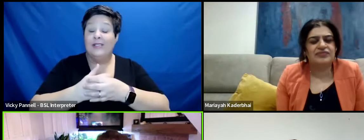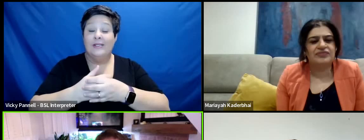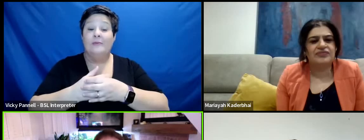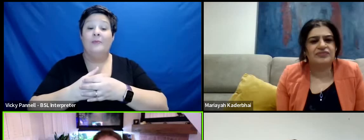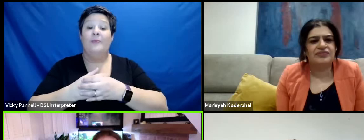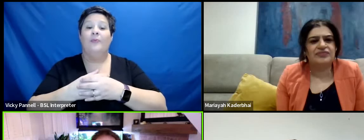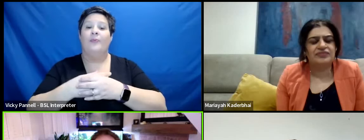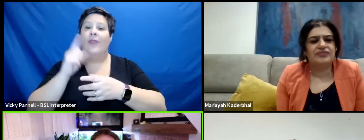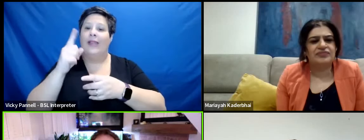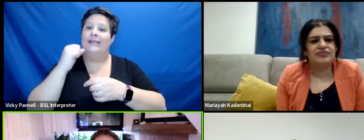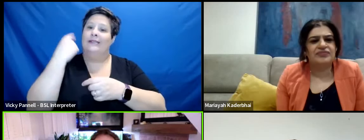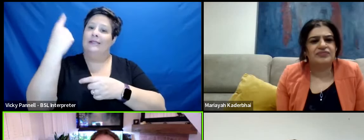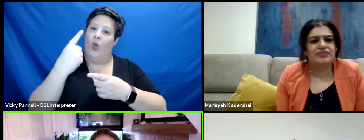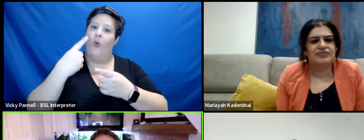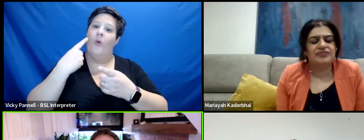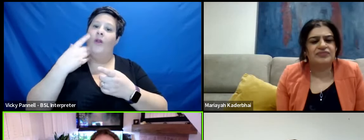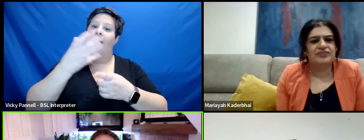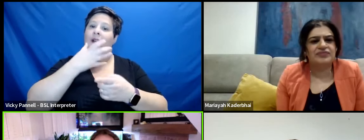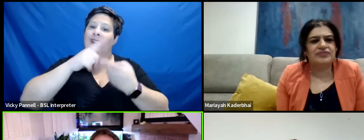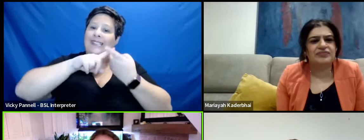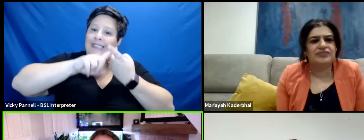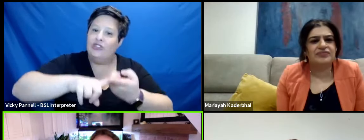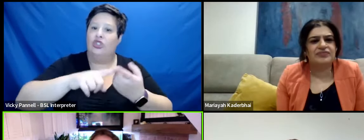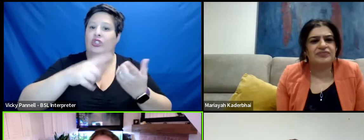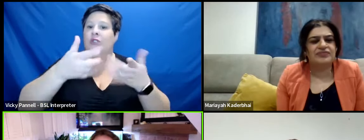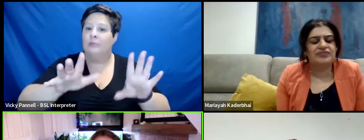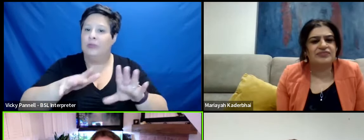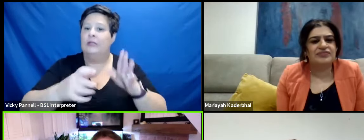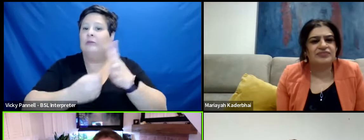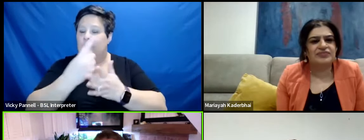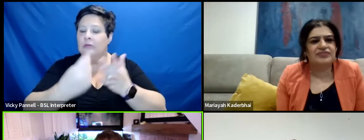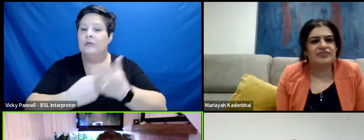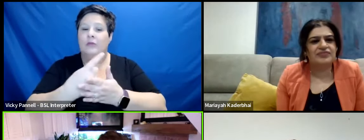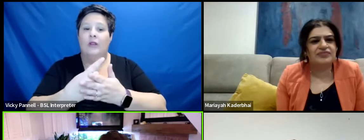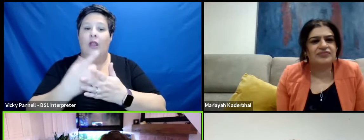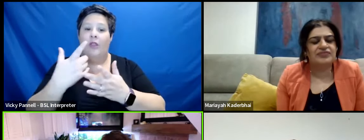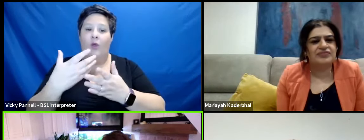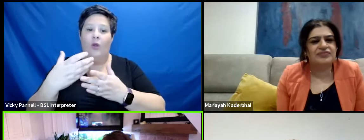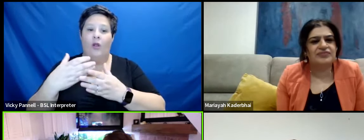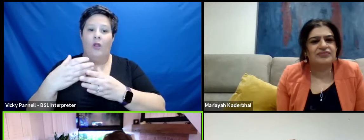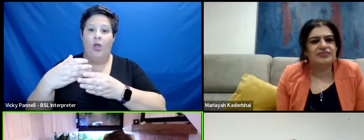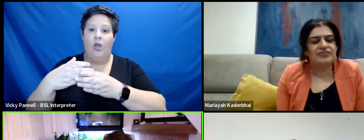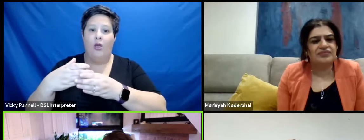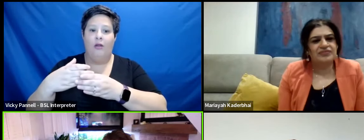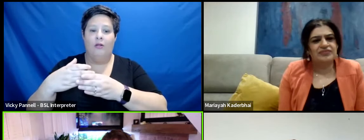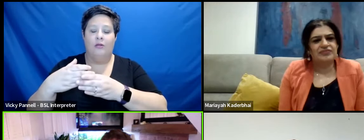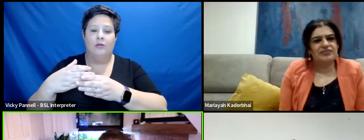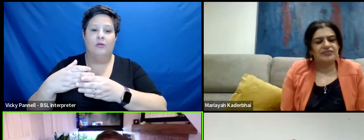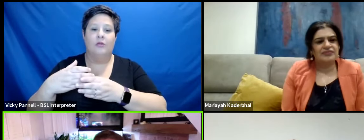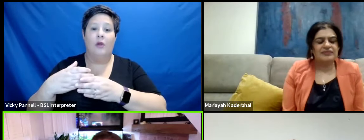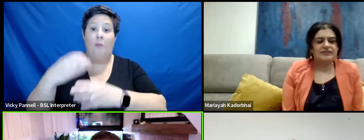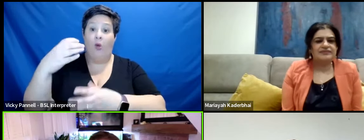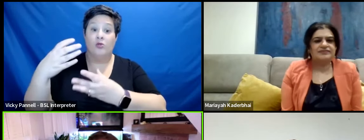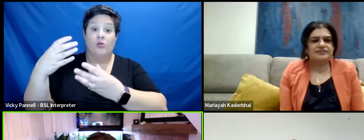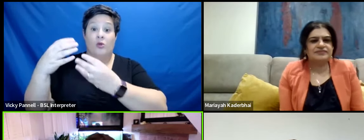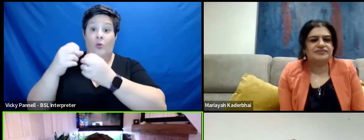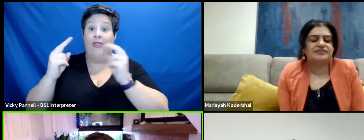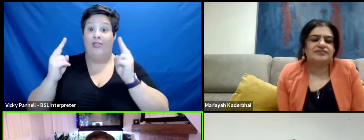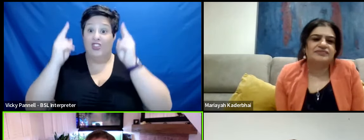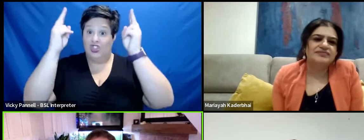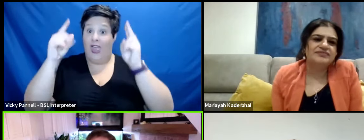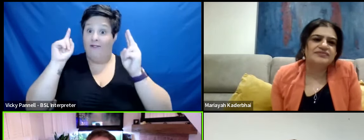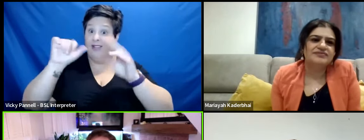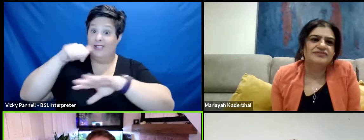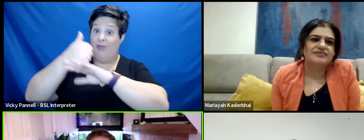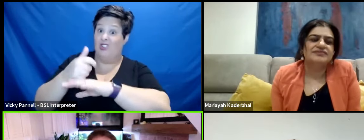of addictions and stuff that he suffered himself. And the whole kind of bottle with the chef that that's based on a real